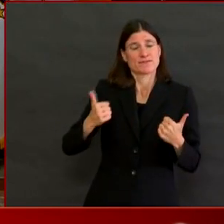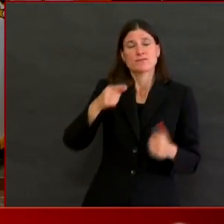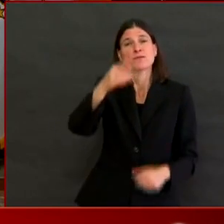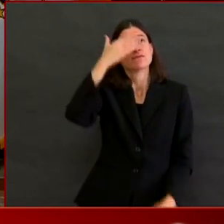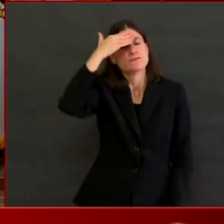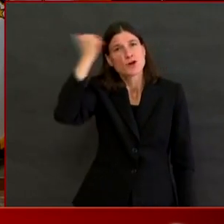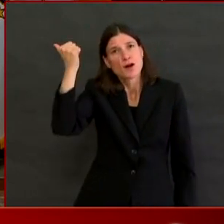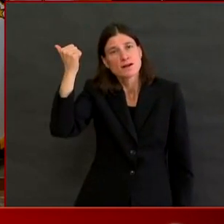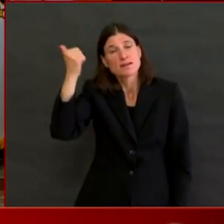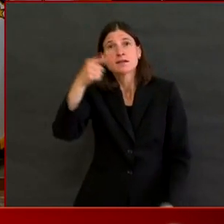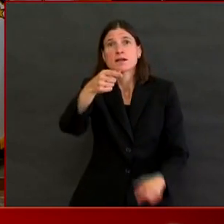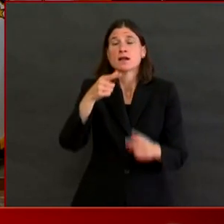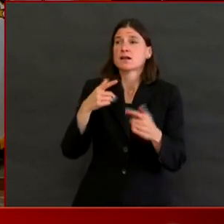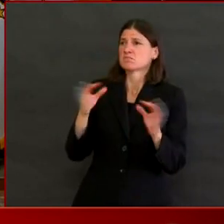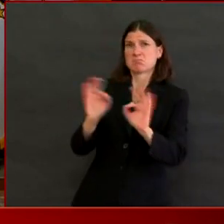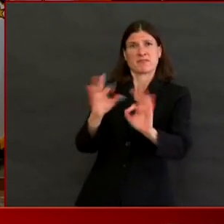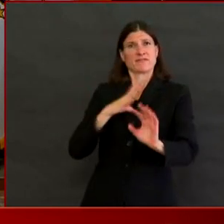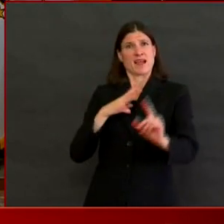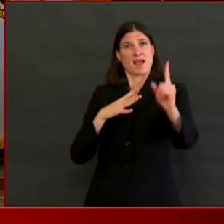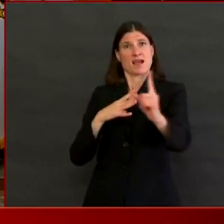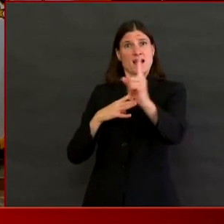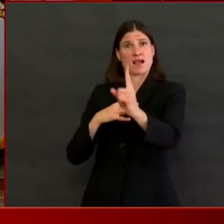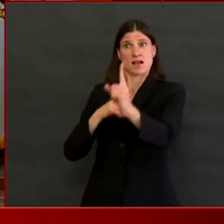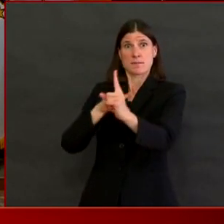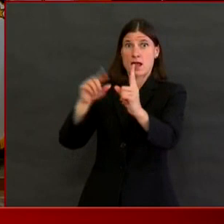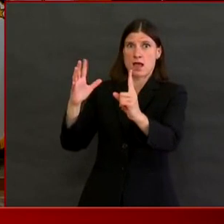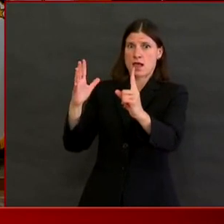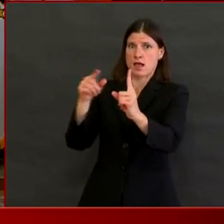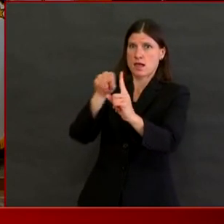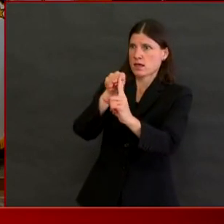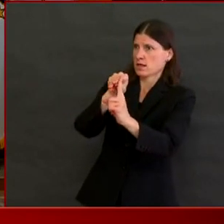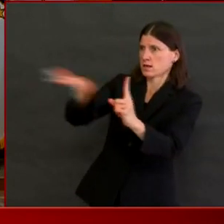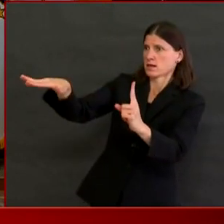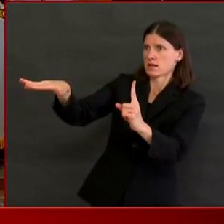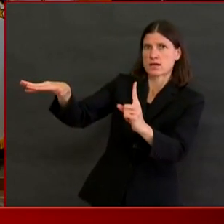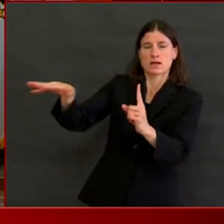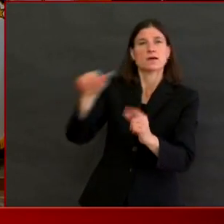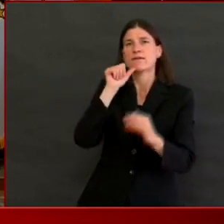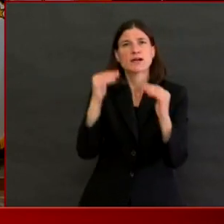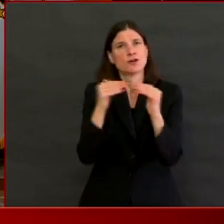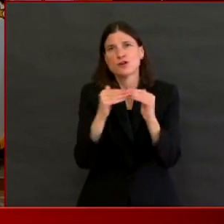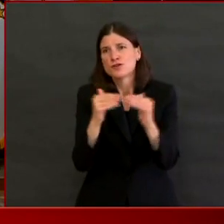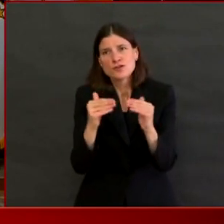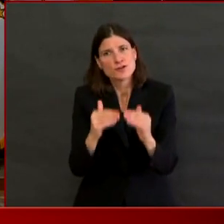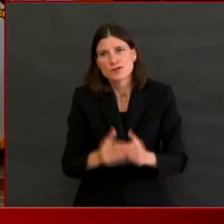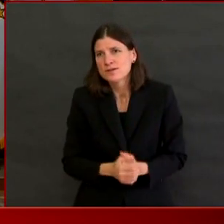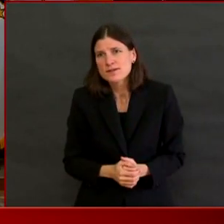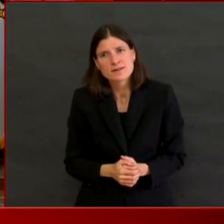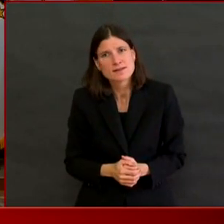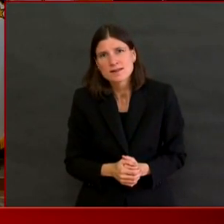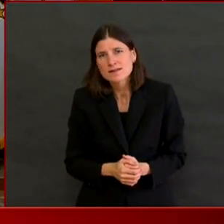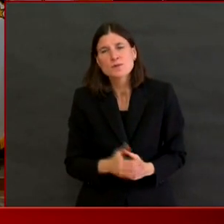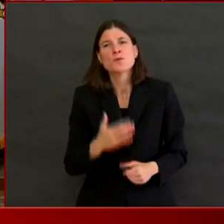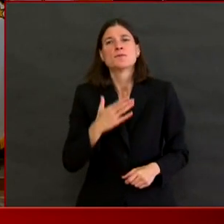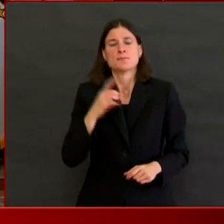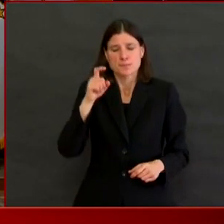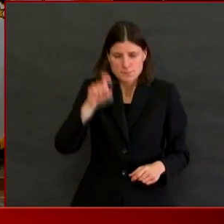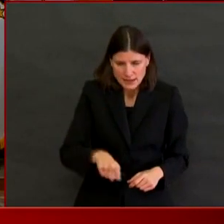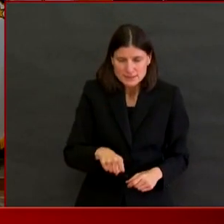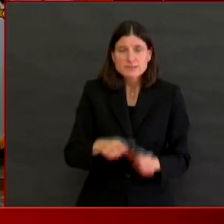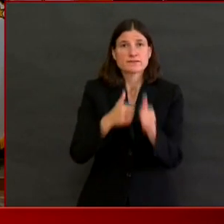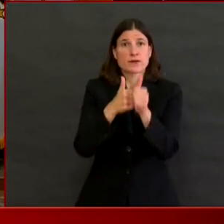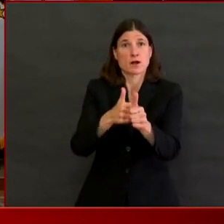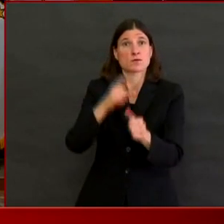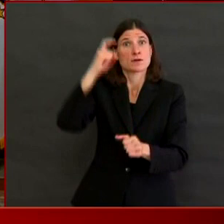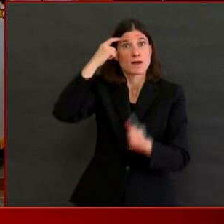and I are giving. This guidance can save lives. I want to address